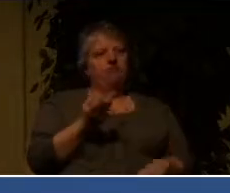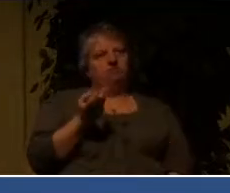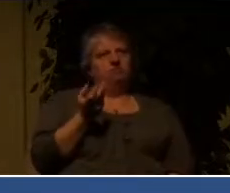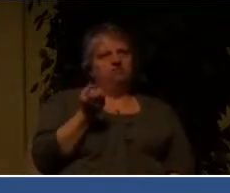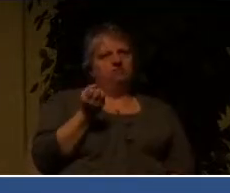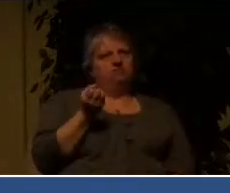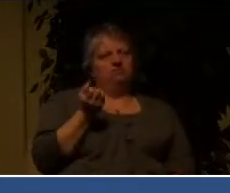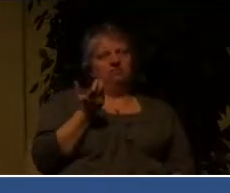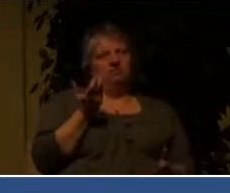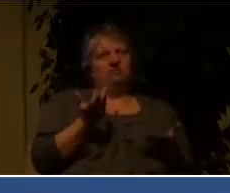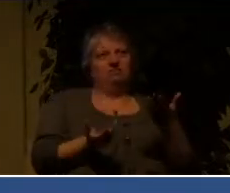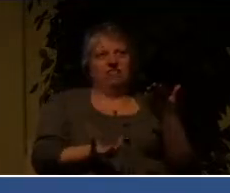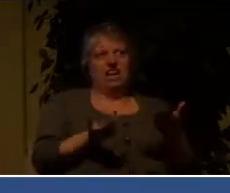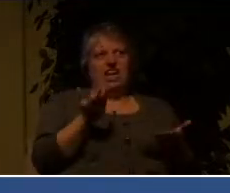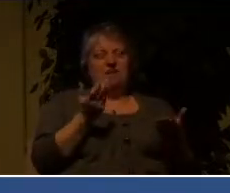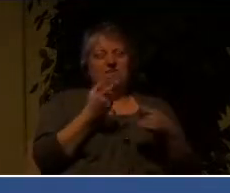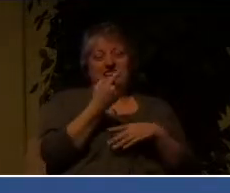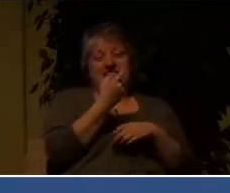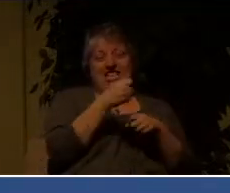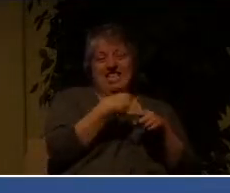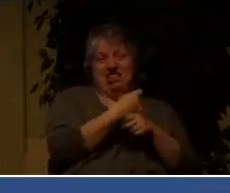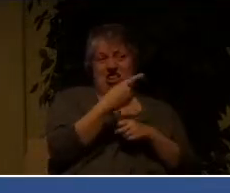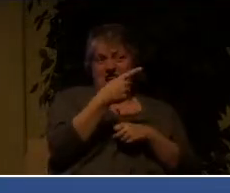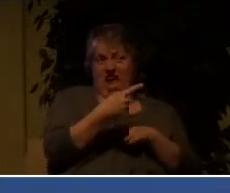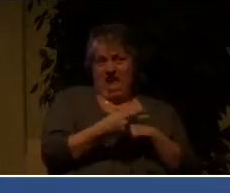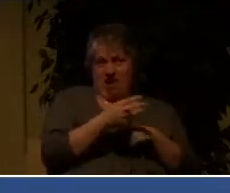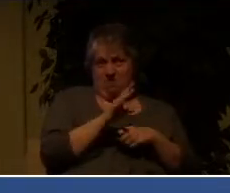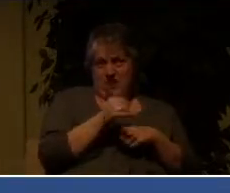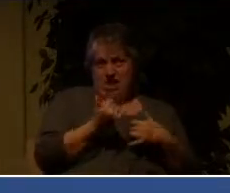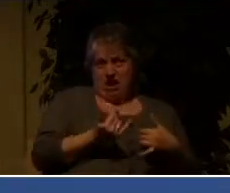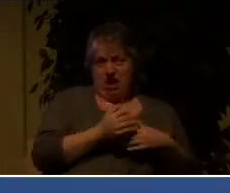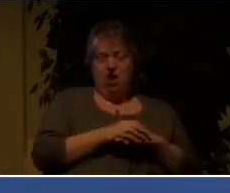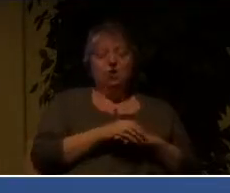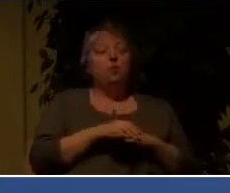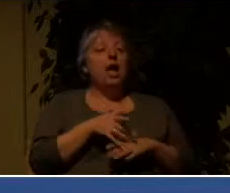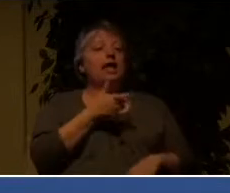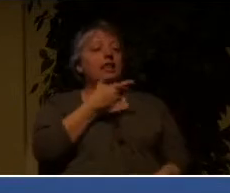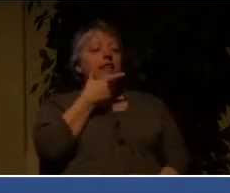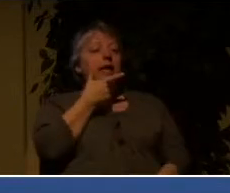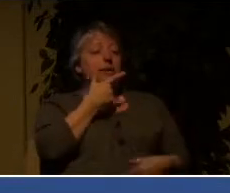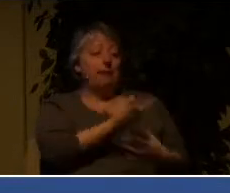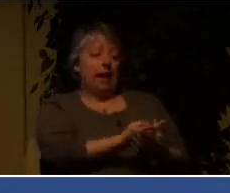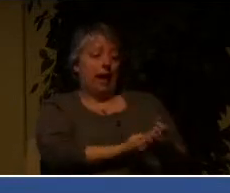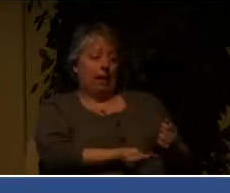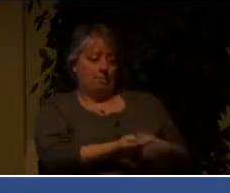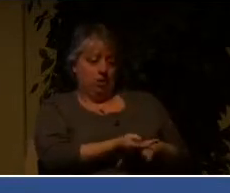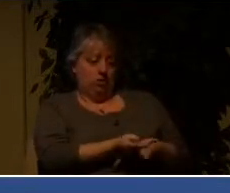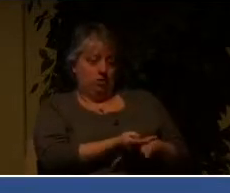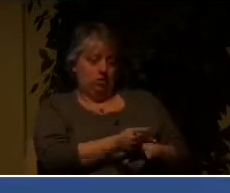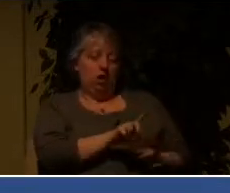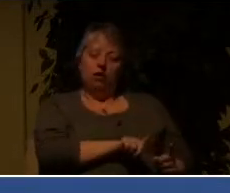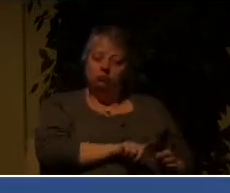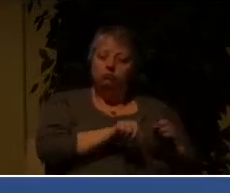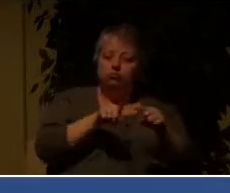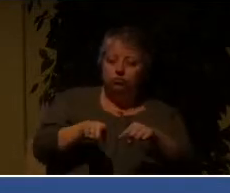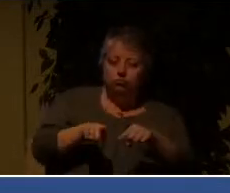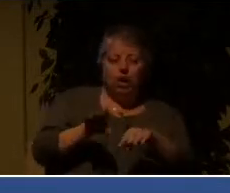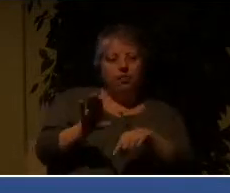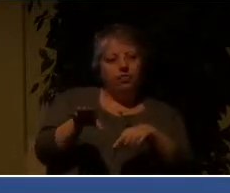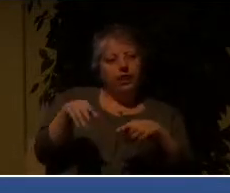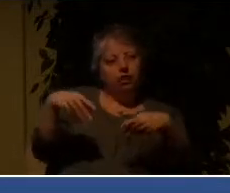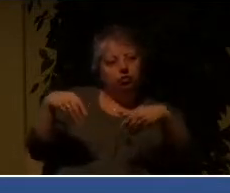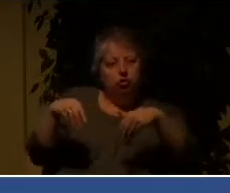ago, a year and a half or so by now, a lesbian couple came to their shop